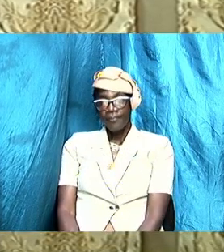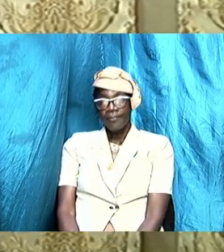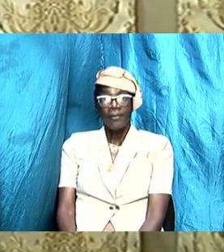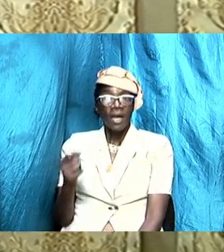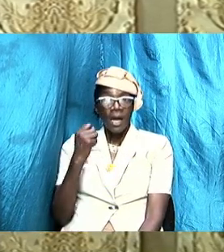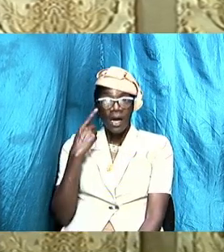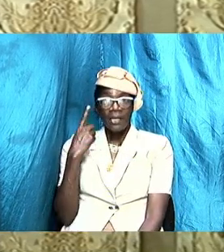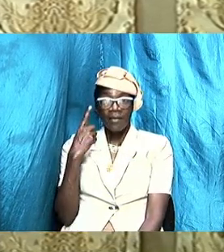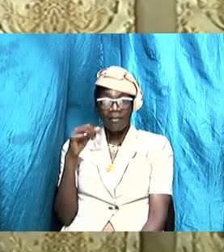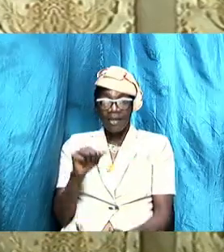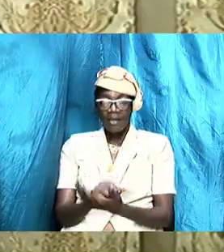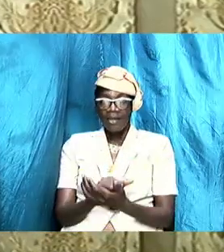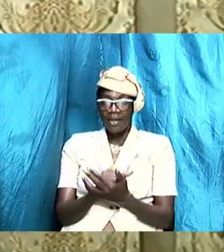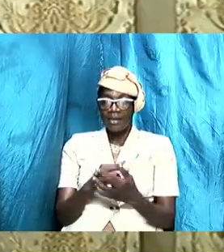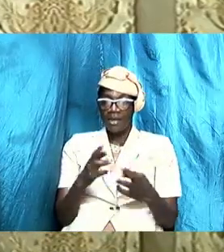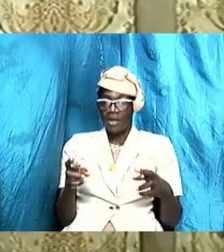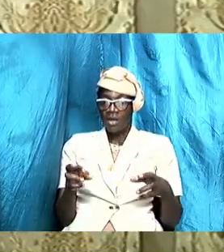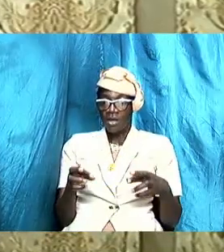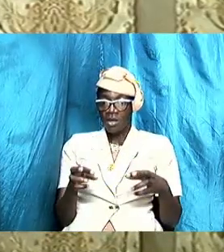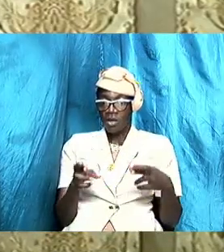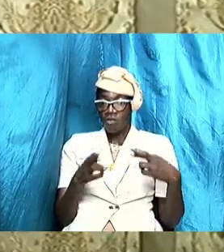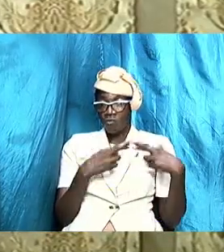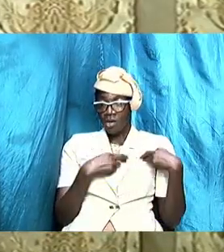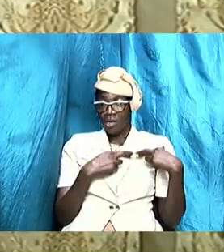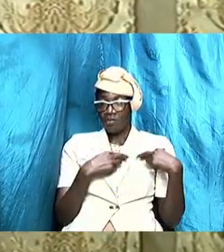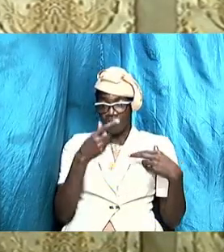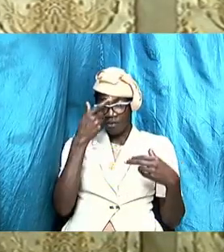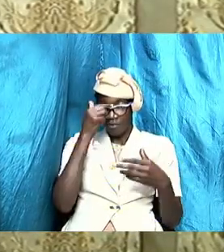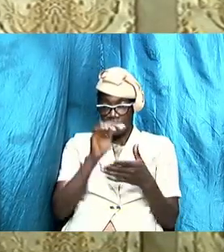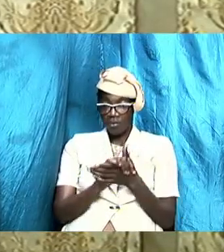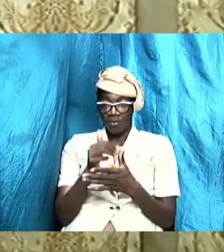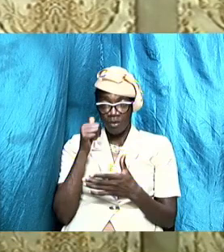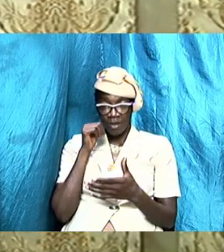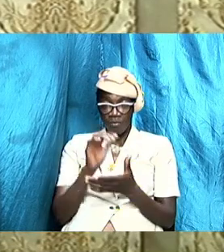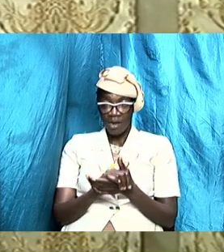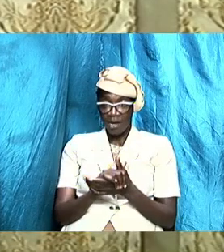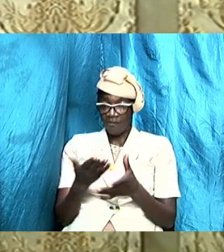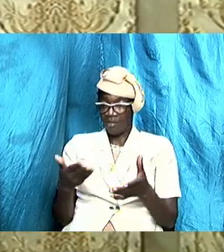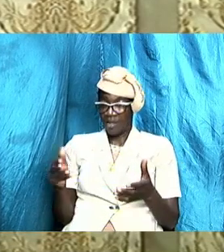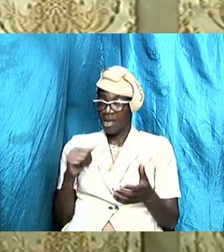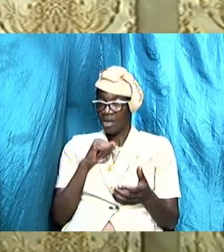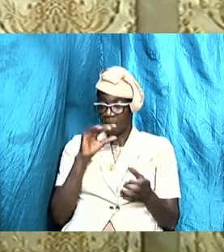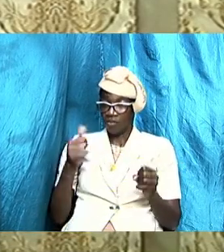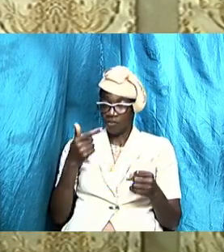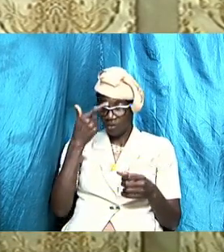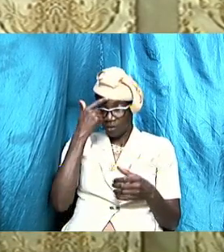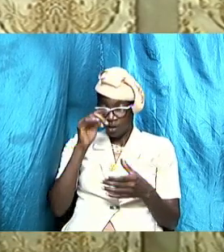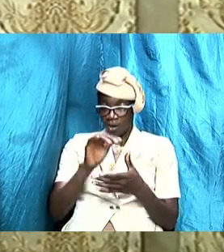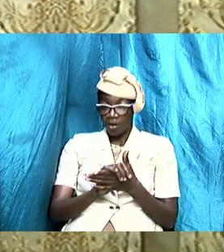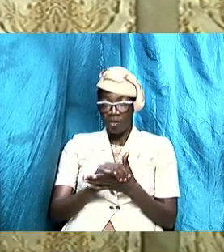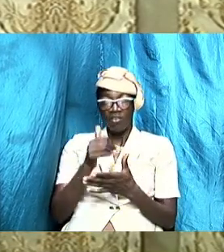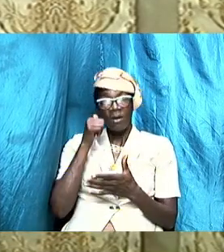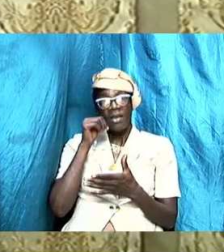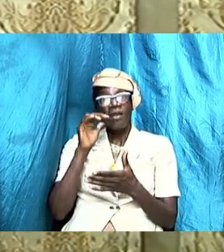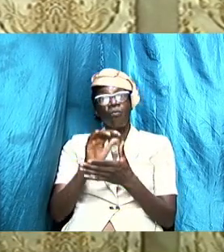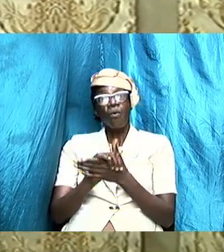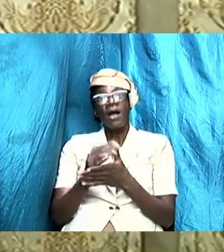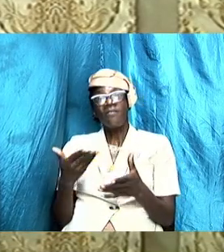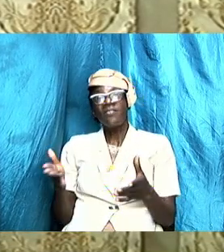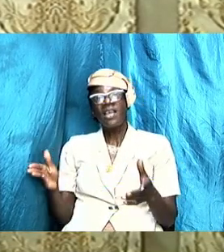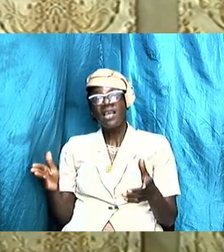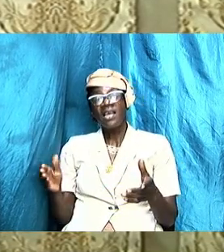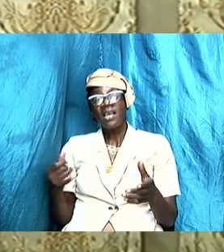understand that relationship husband and wife thing is not just husband and wife thing husband and wife thing is